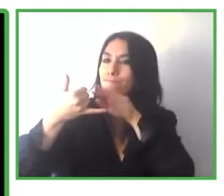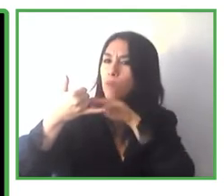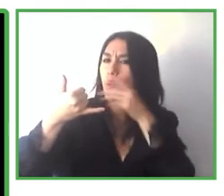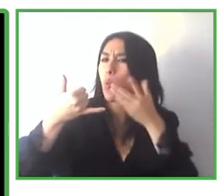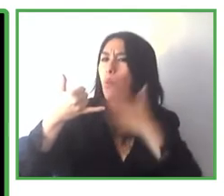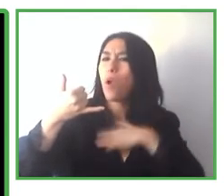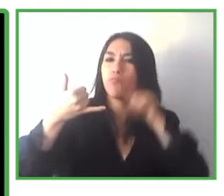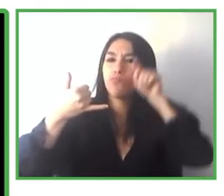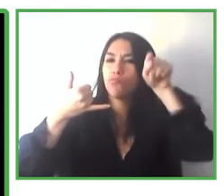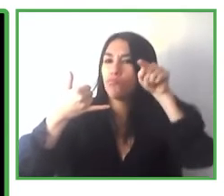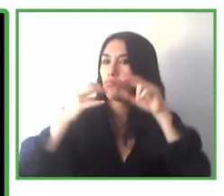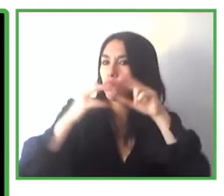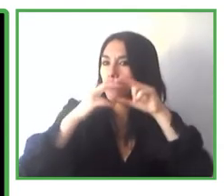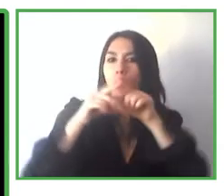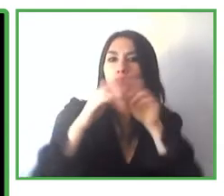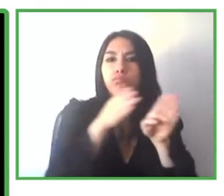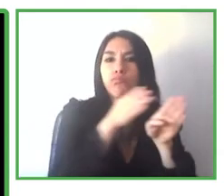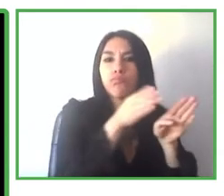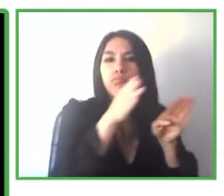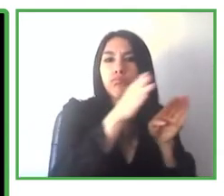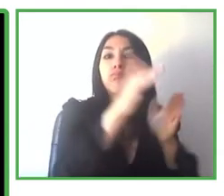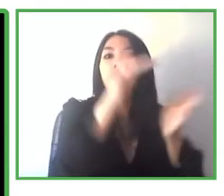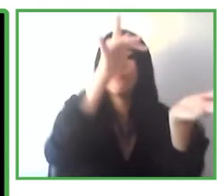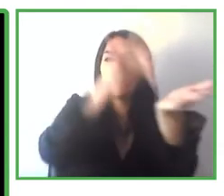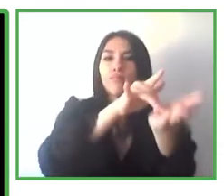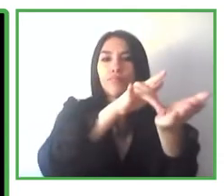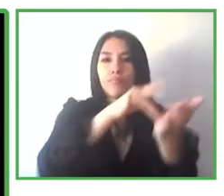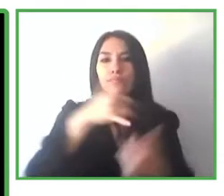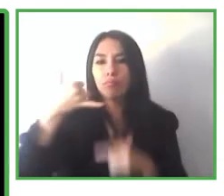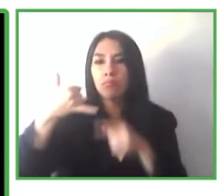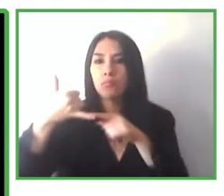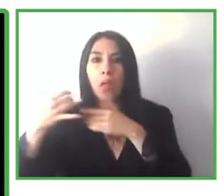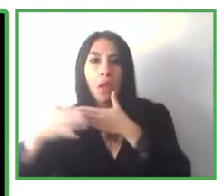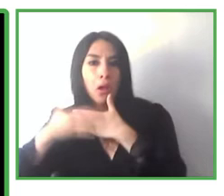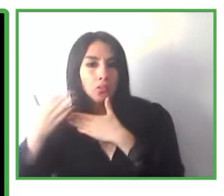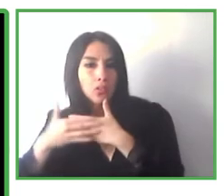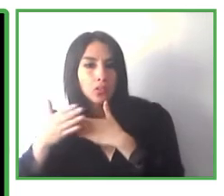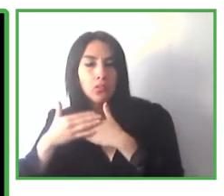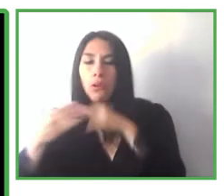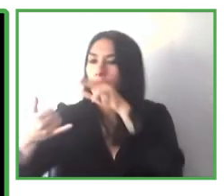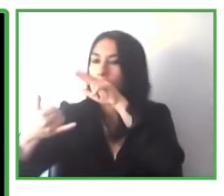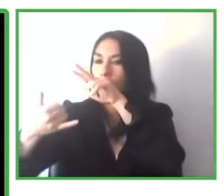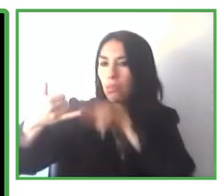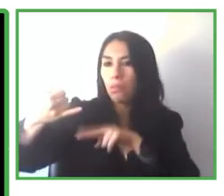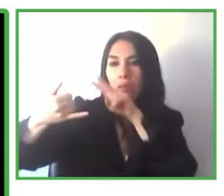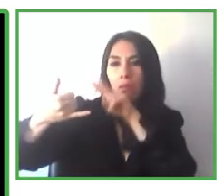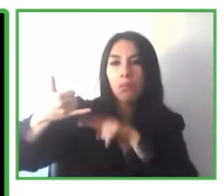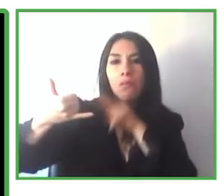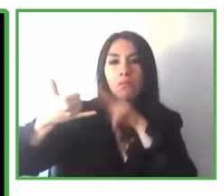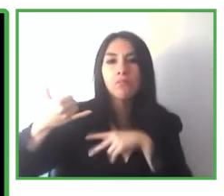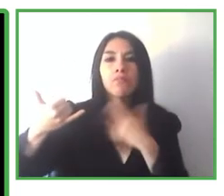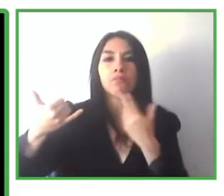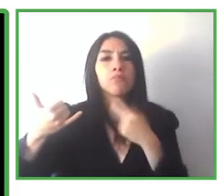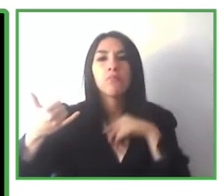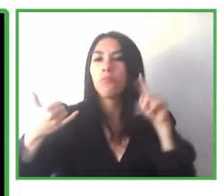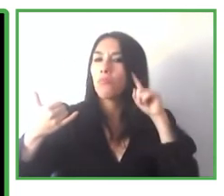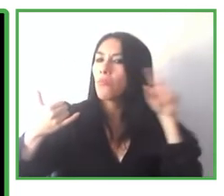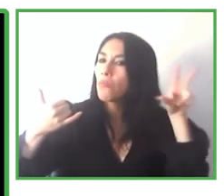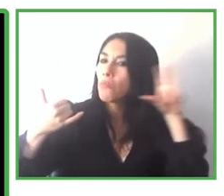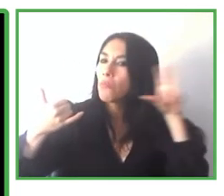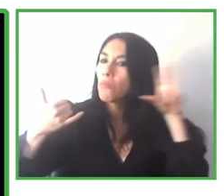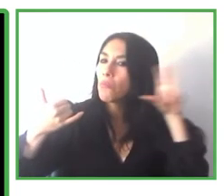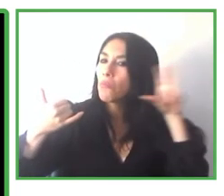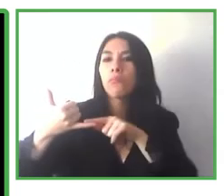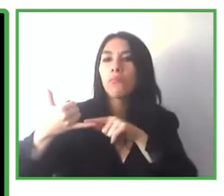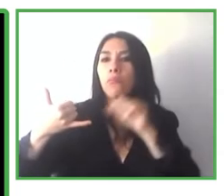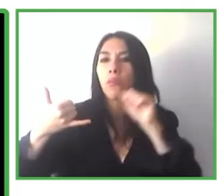how, in an intuitive way, I can know my way around. So it doesn't matter if